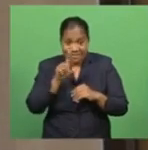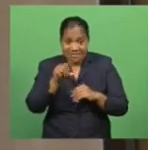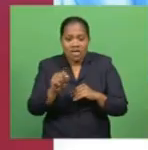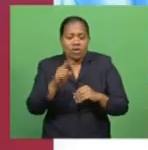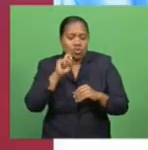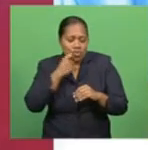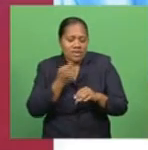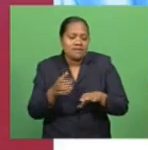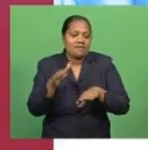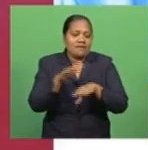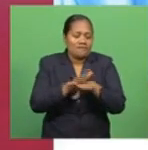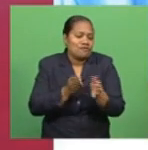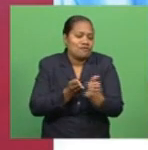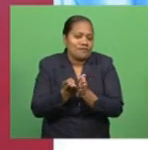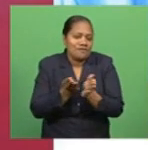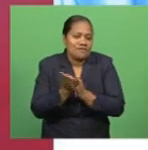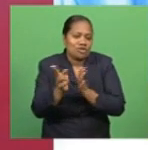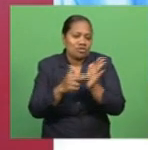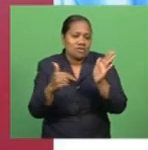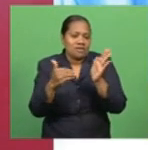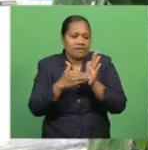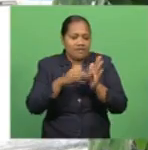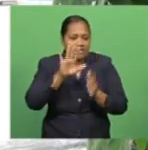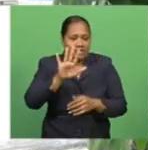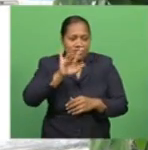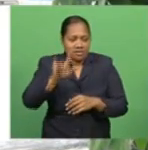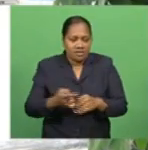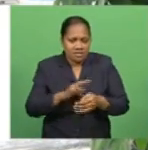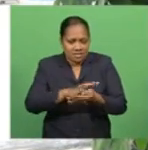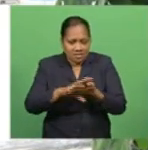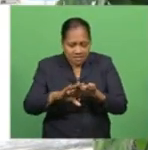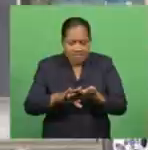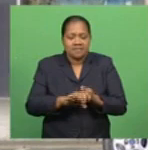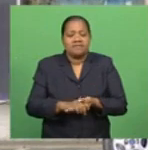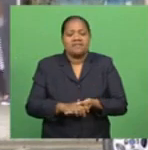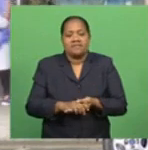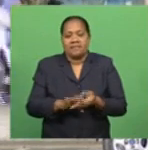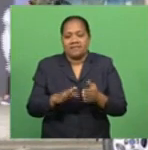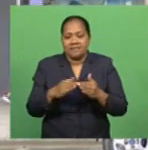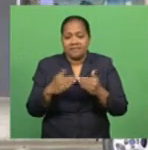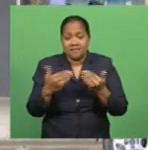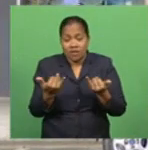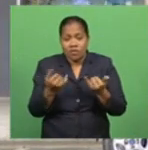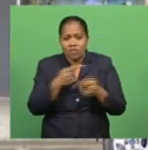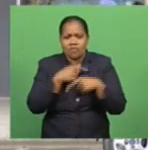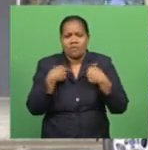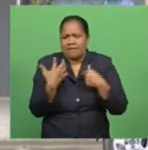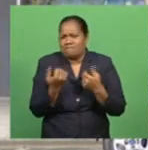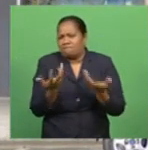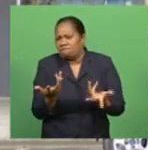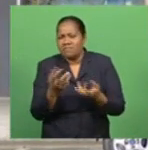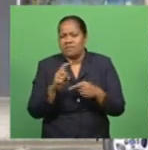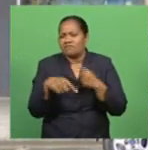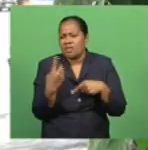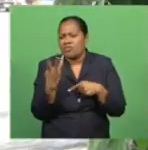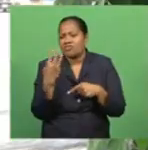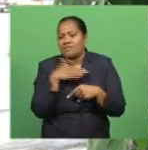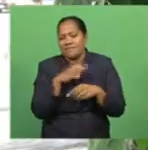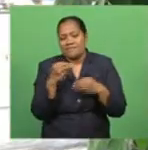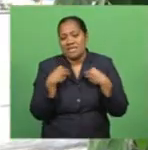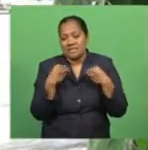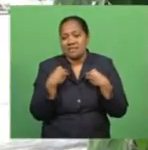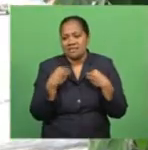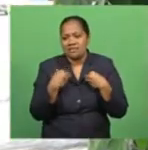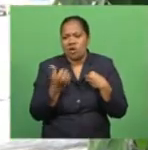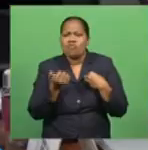Zealand, $5,000 per SME. So far, we have got around 300 businesses, SMEs, that have